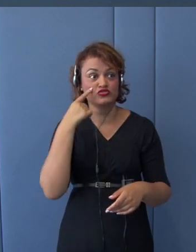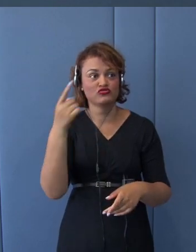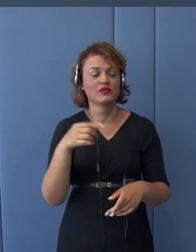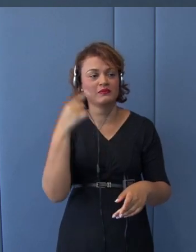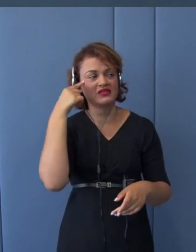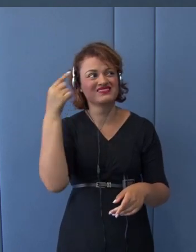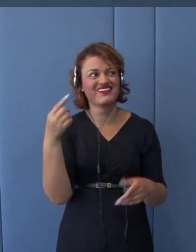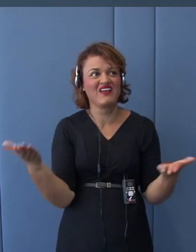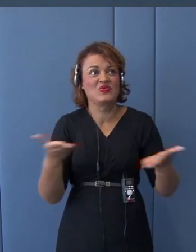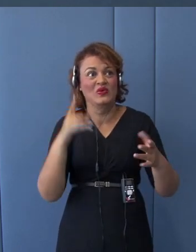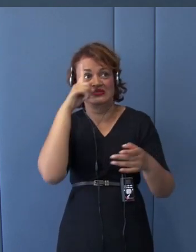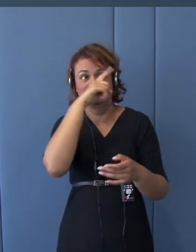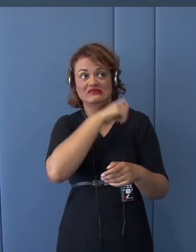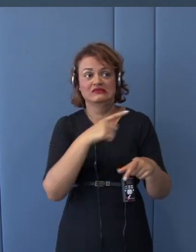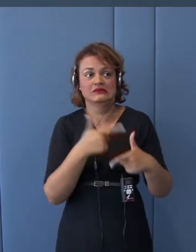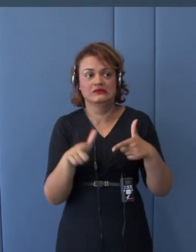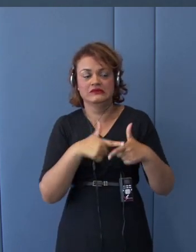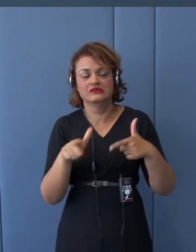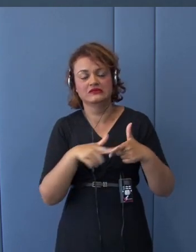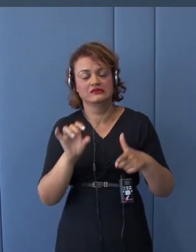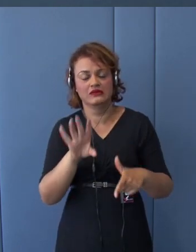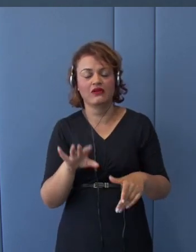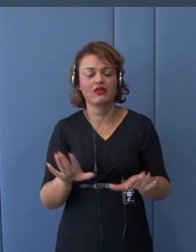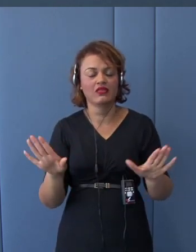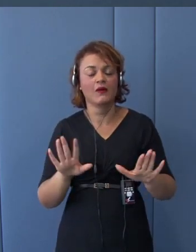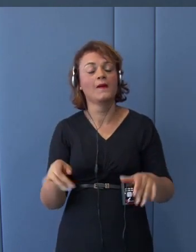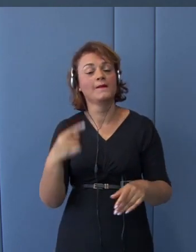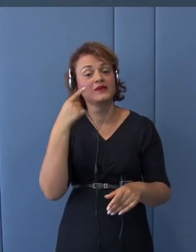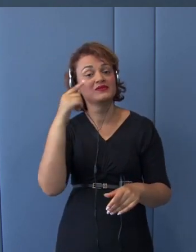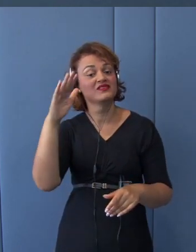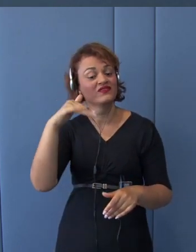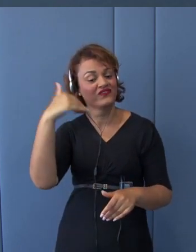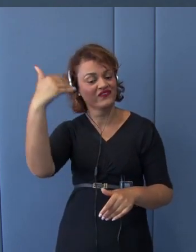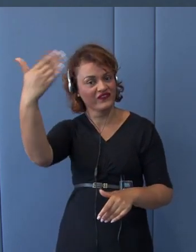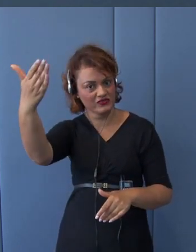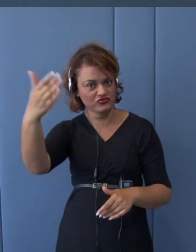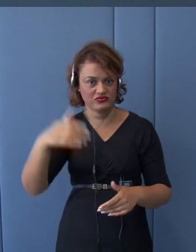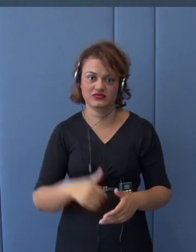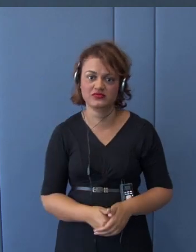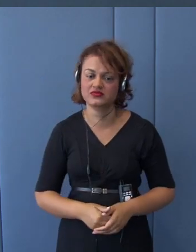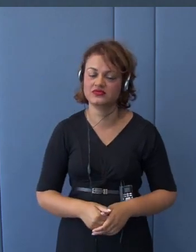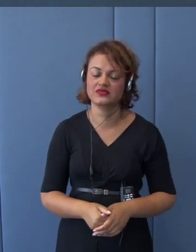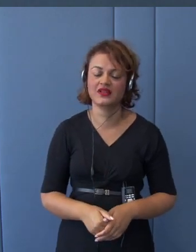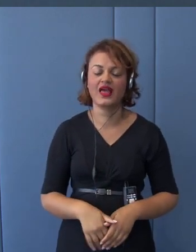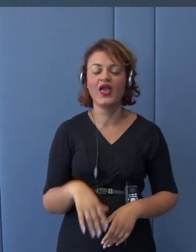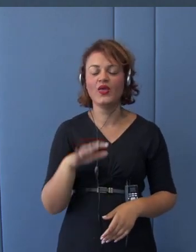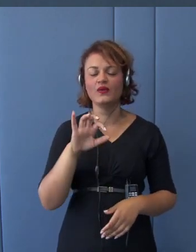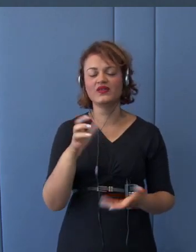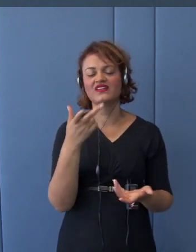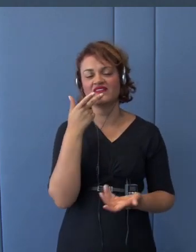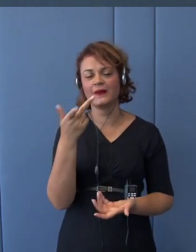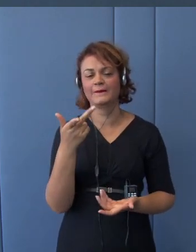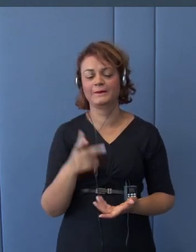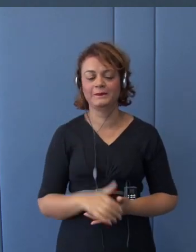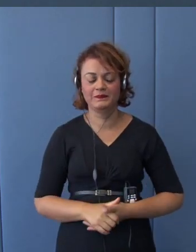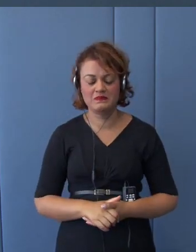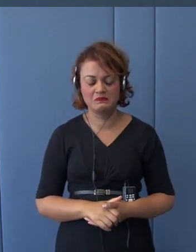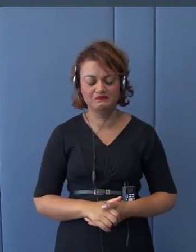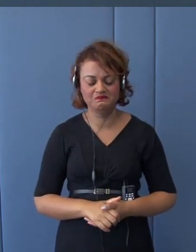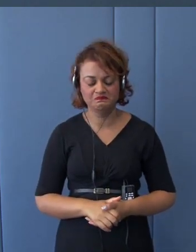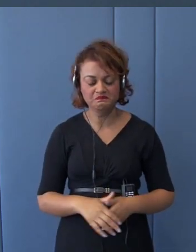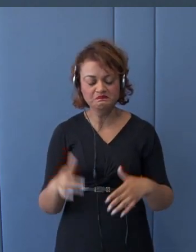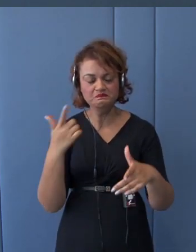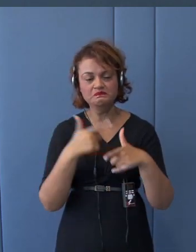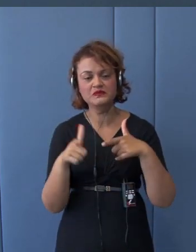And with that spirit, I'd like to now speak on to the trade issues and